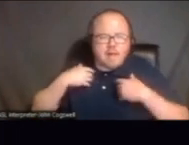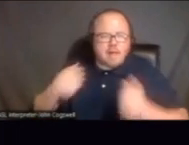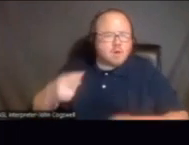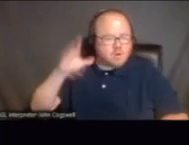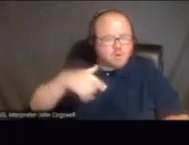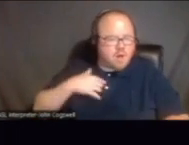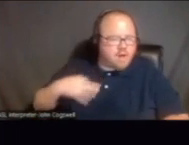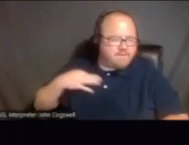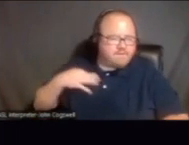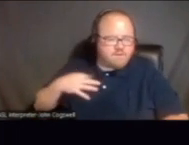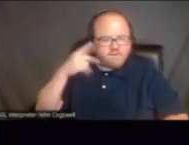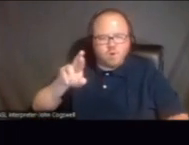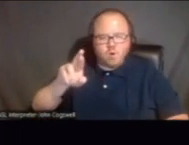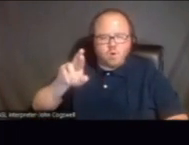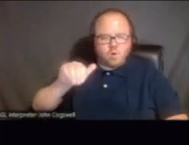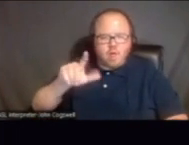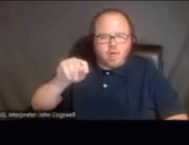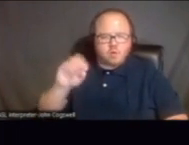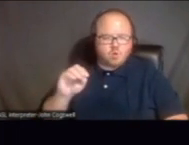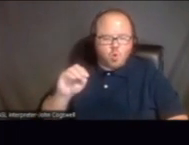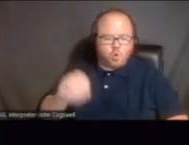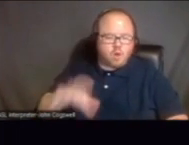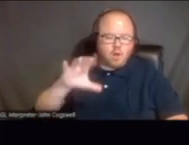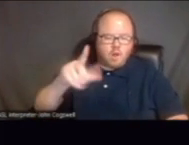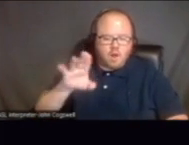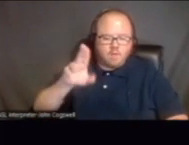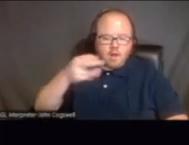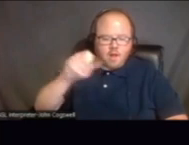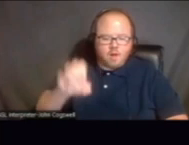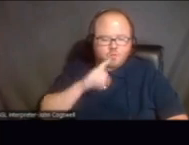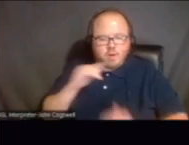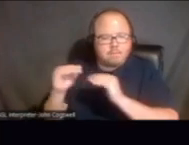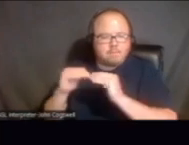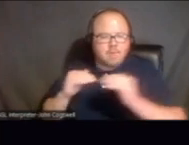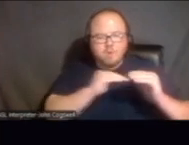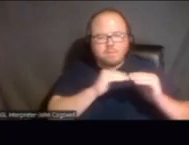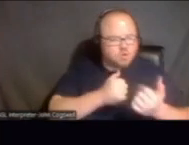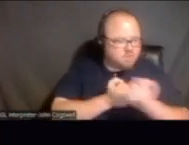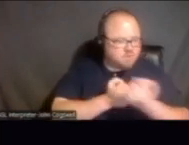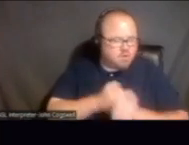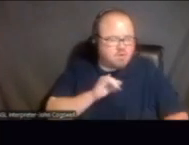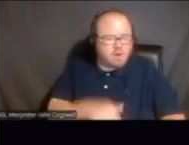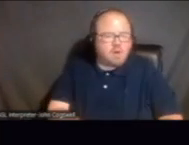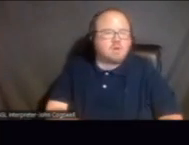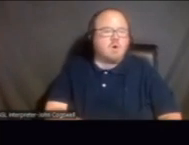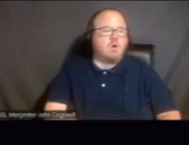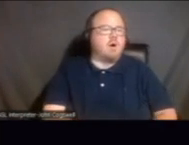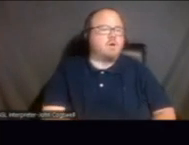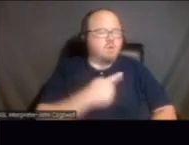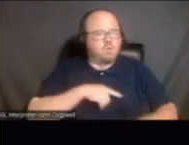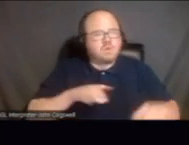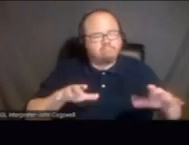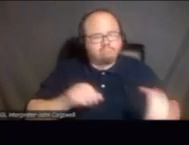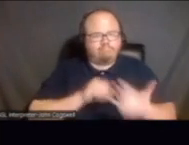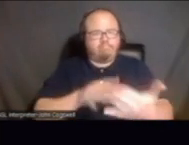that I volunteer for Rialto Clubhouse. And it's peer-to-peer support. And we deal